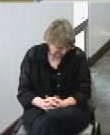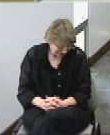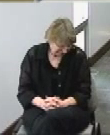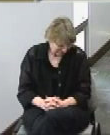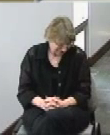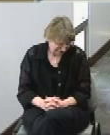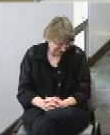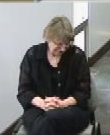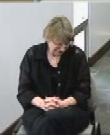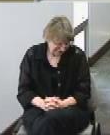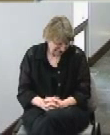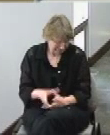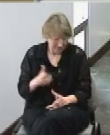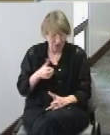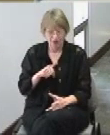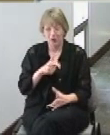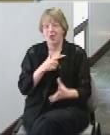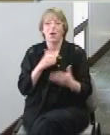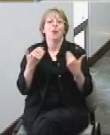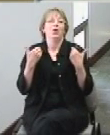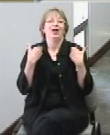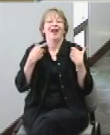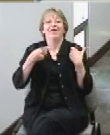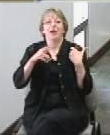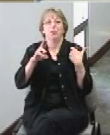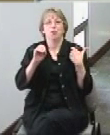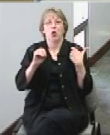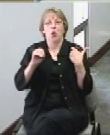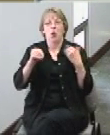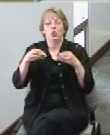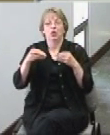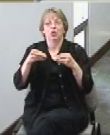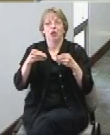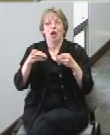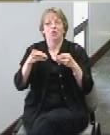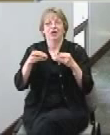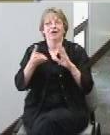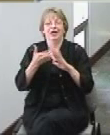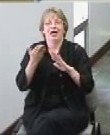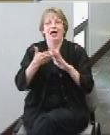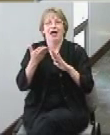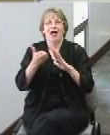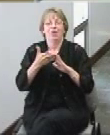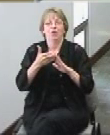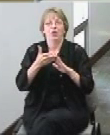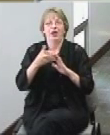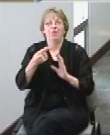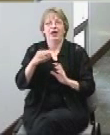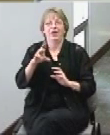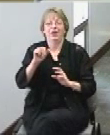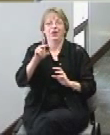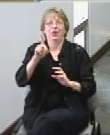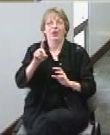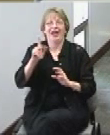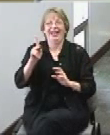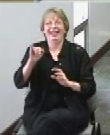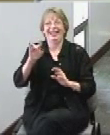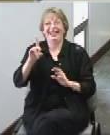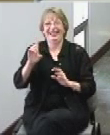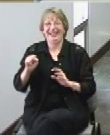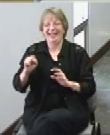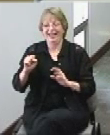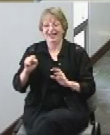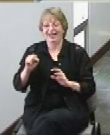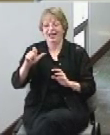we're gonna have a pro shop and it will be operated by grandchildren of Lowell pig and for the bowlers in our community